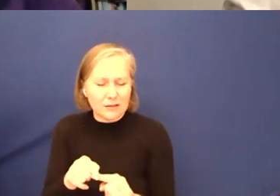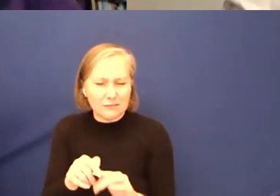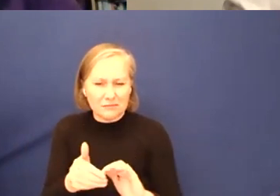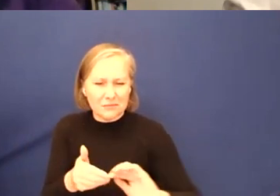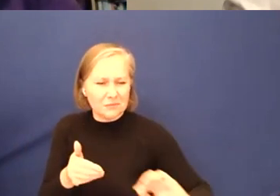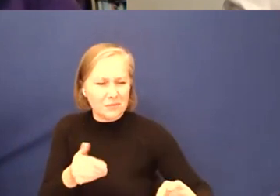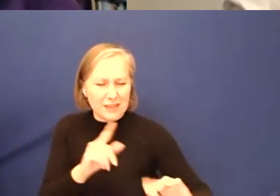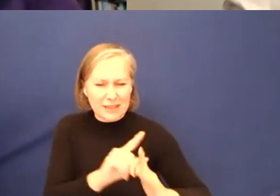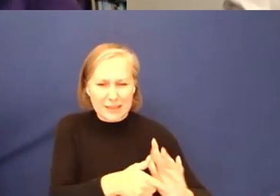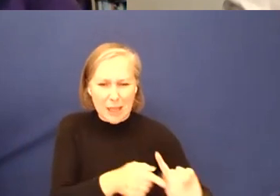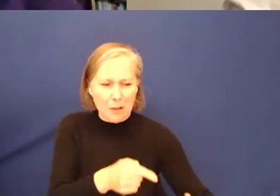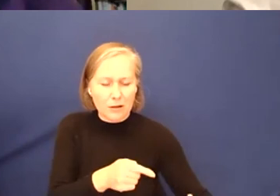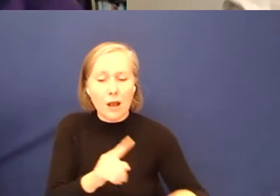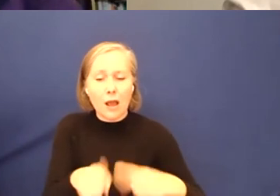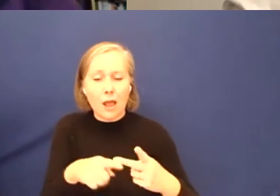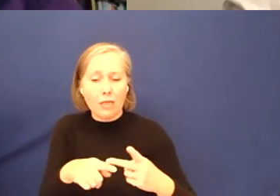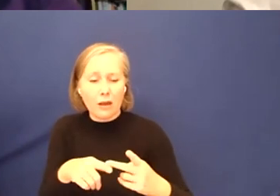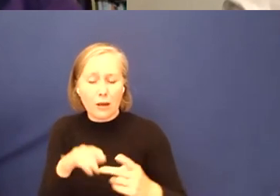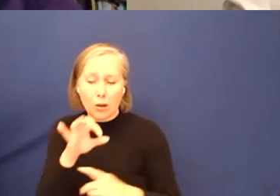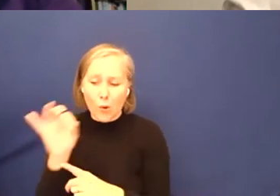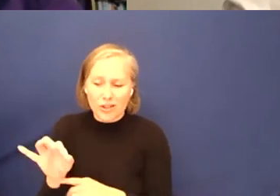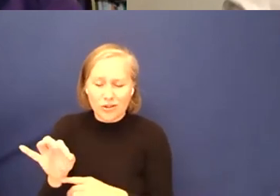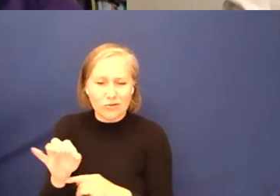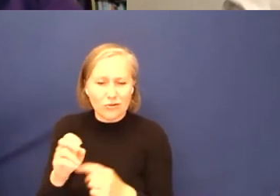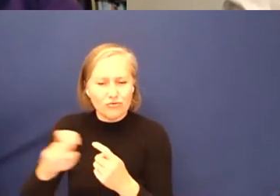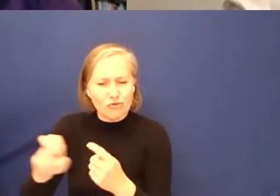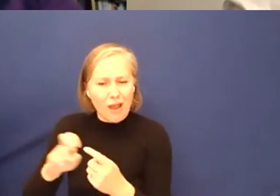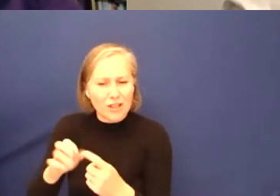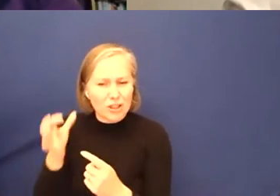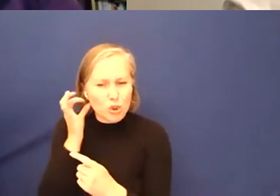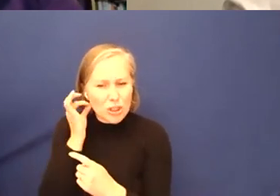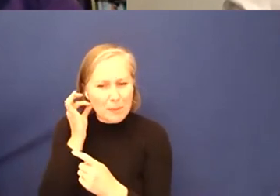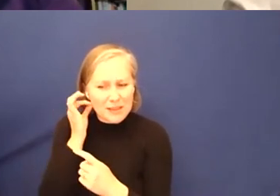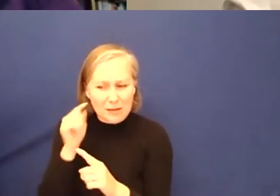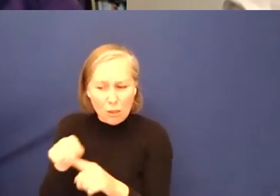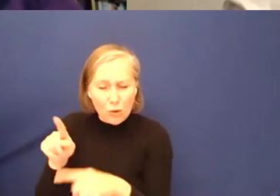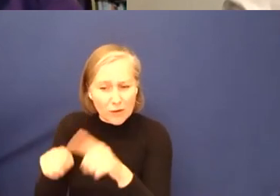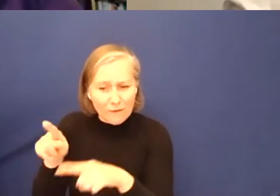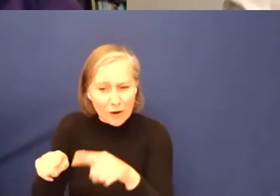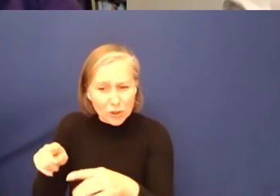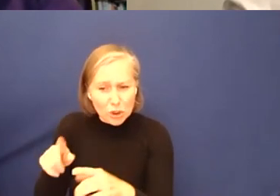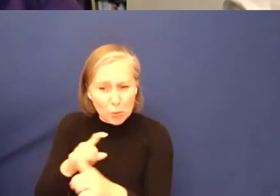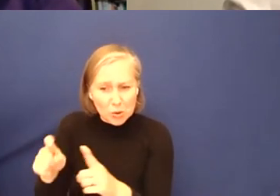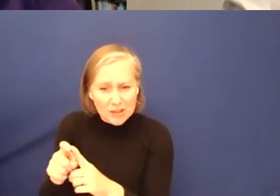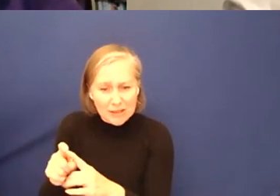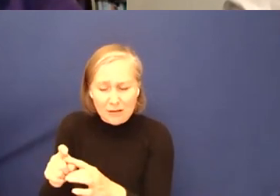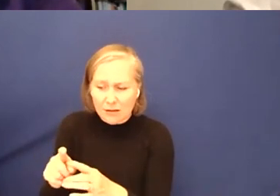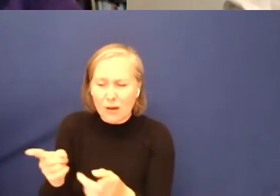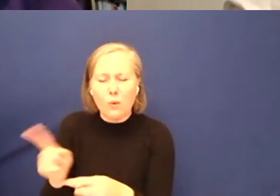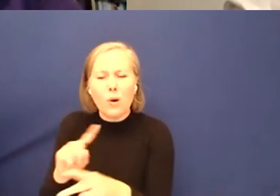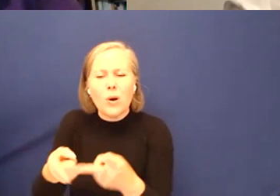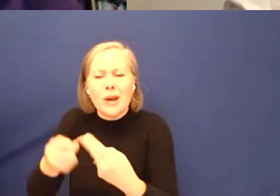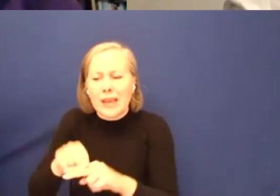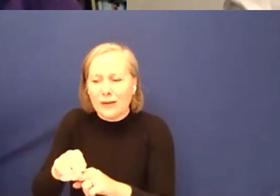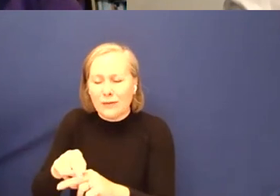to travellers, gypsies, those varied communities and what it's like if you're a disabled person in